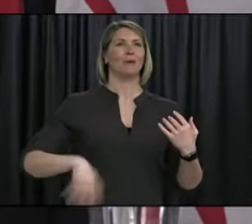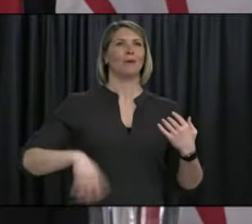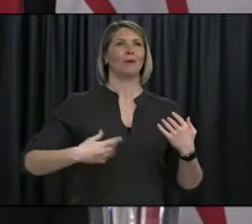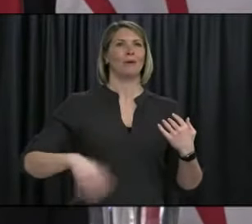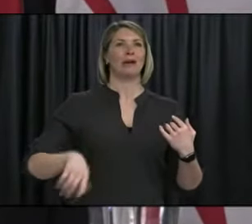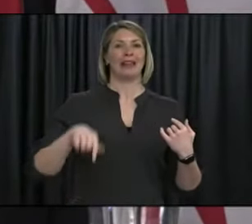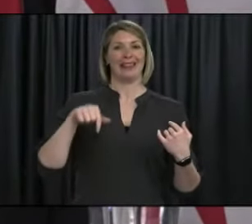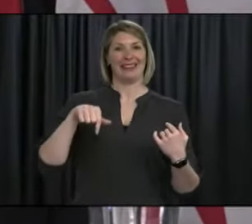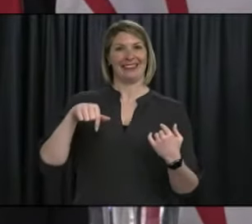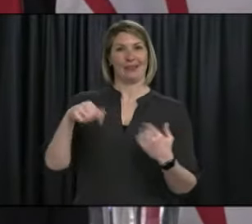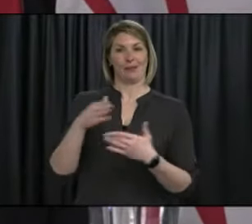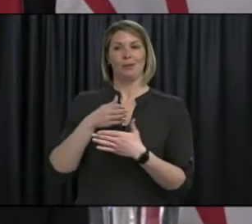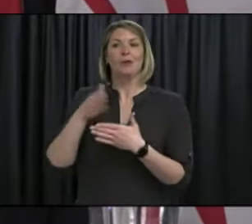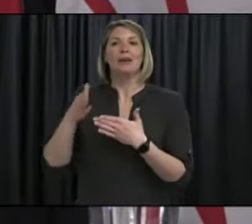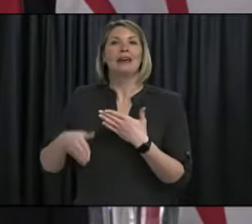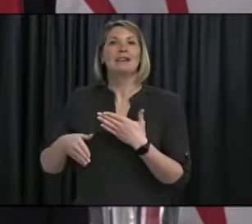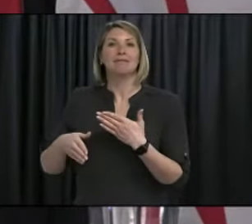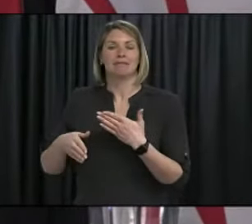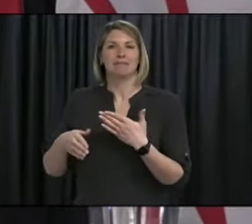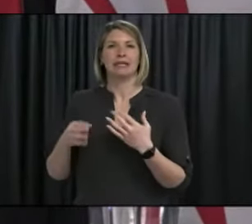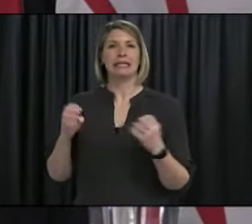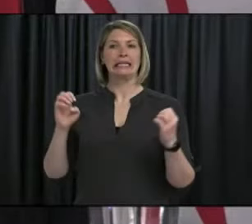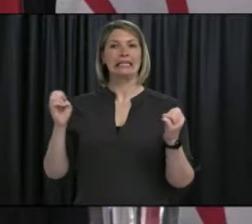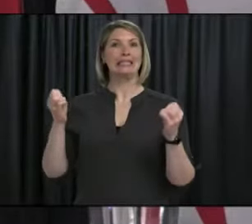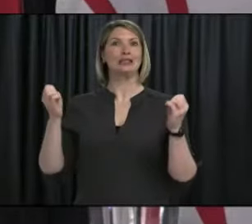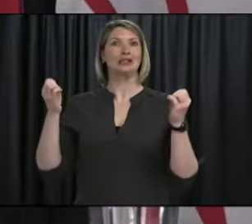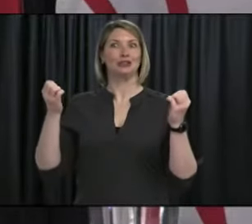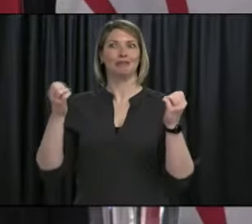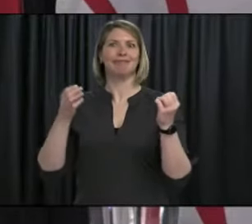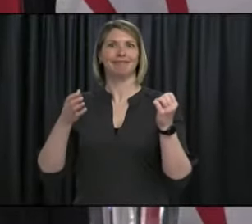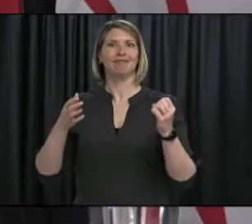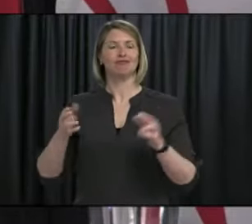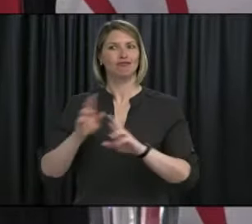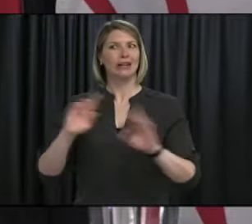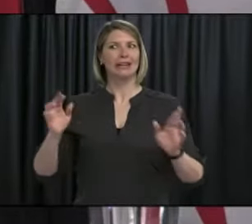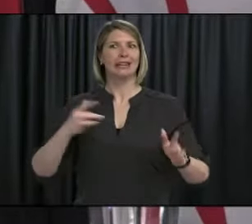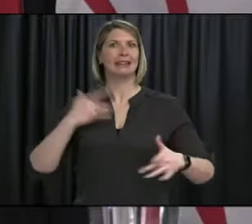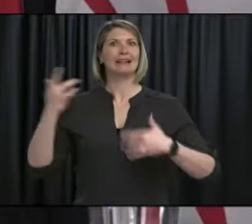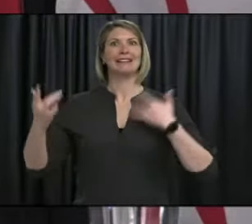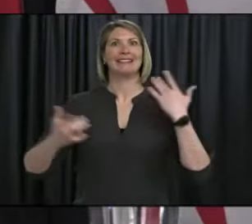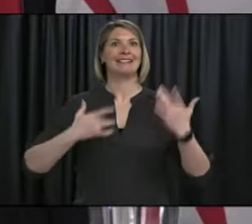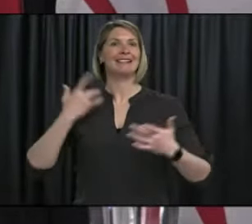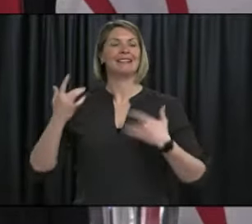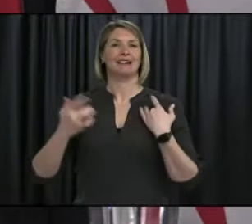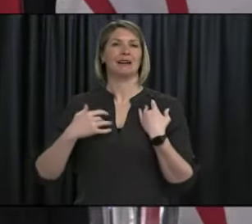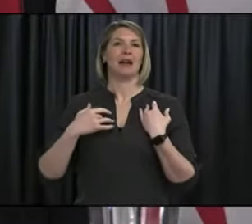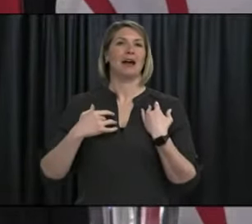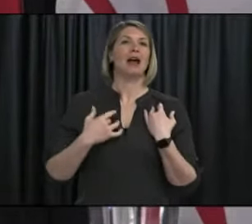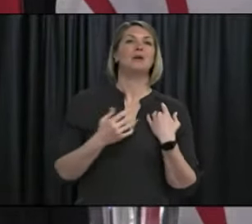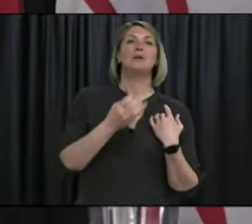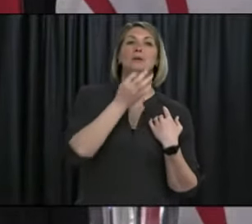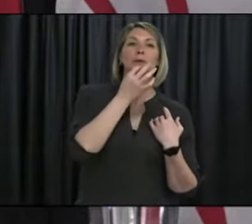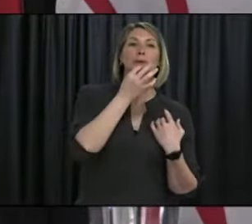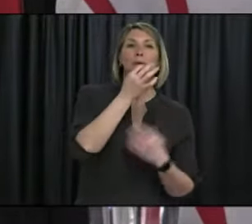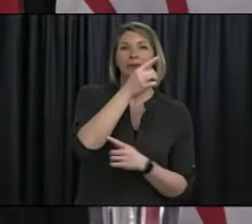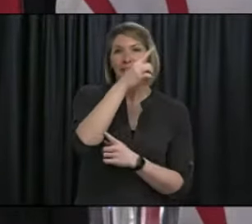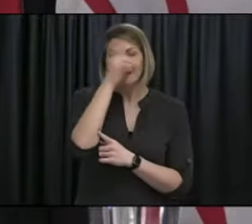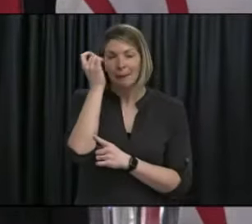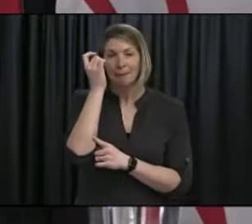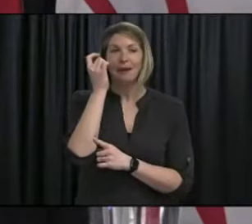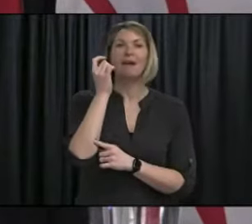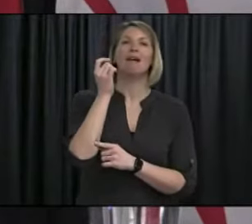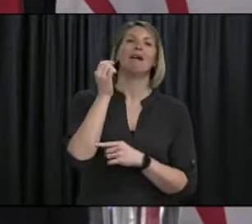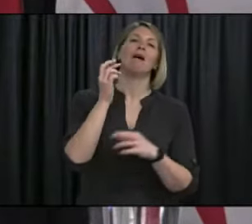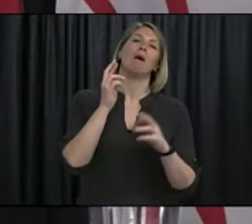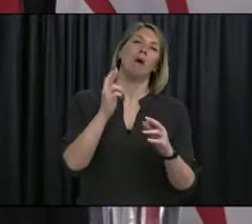It's another sure sign that spring and eventually summer is here. With the recent easing of public health restrictions for the whole